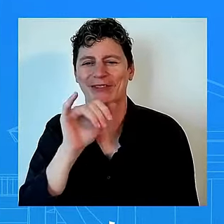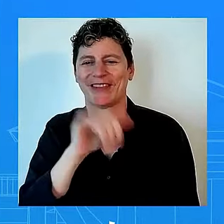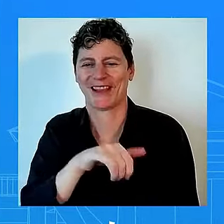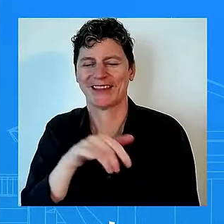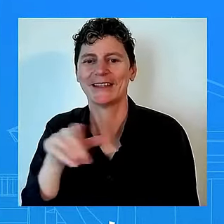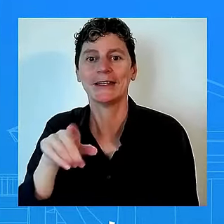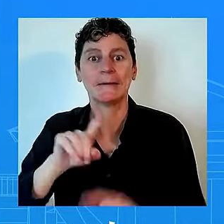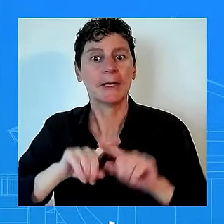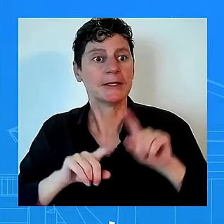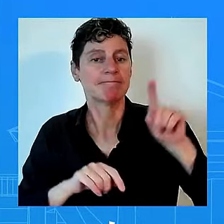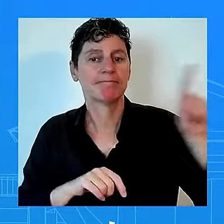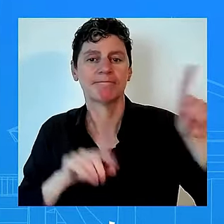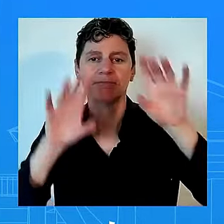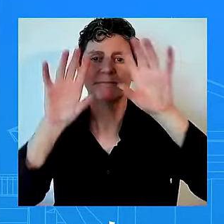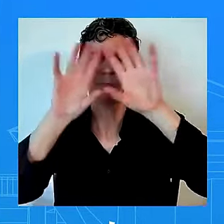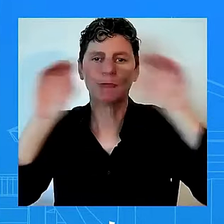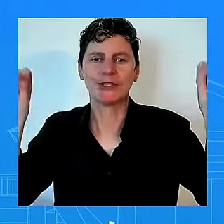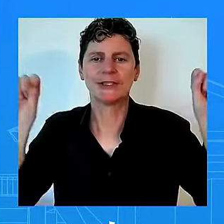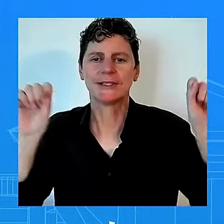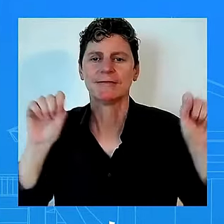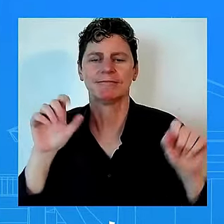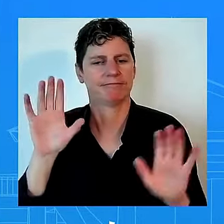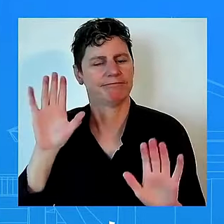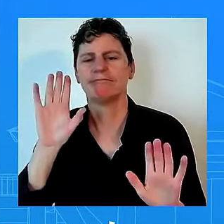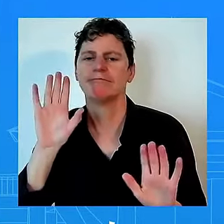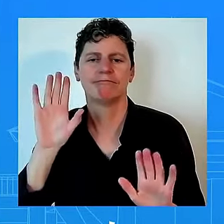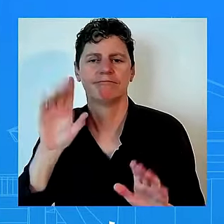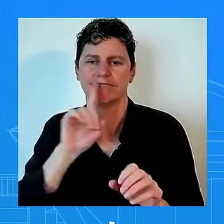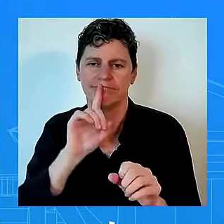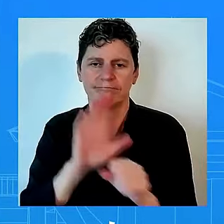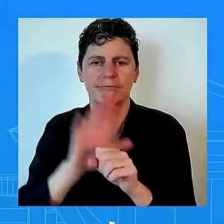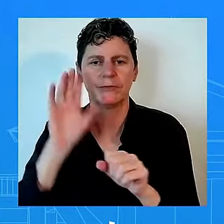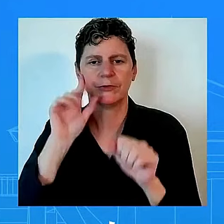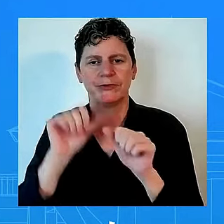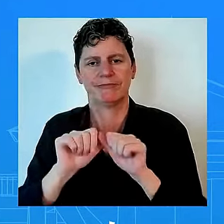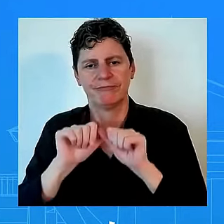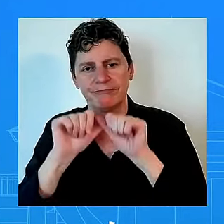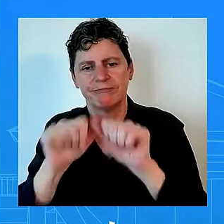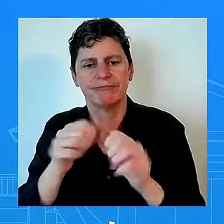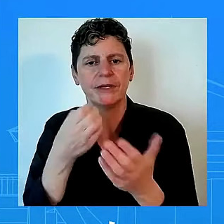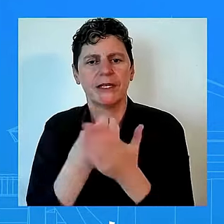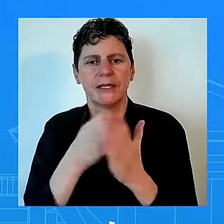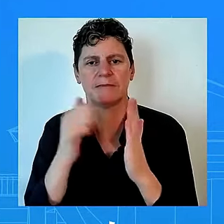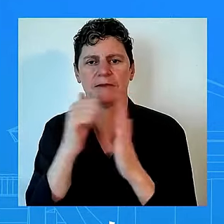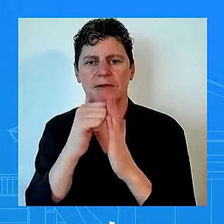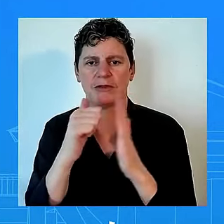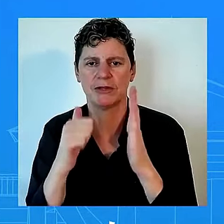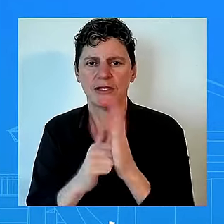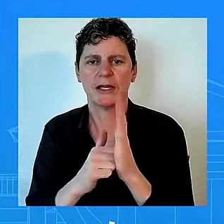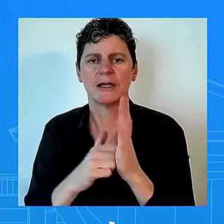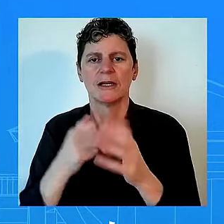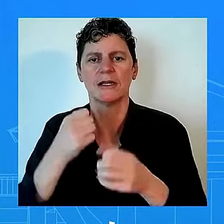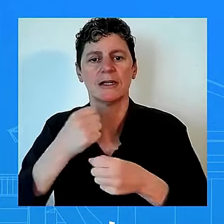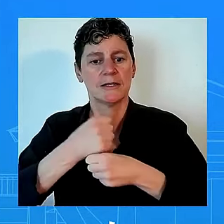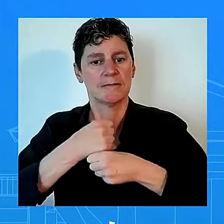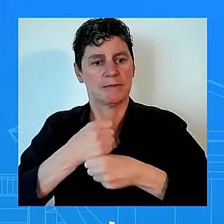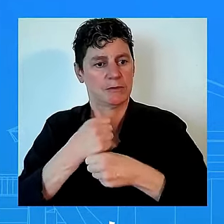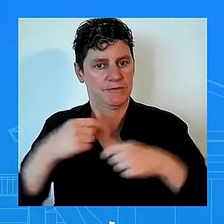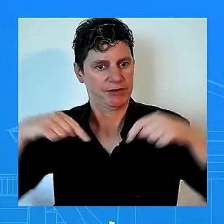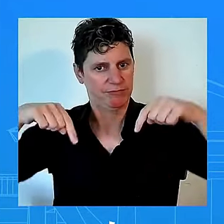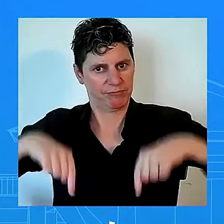that lines up uh with china and what china what it what china has uh how his housing his agenda has affected